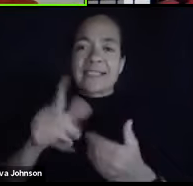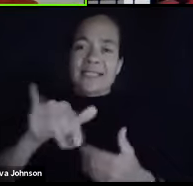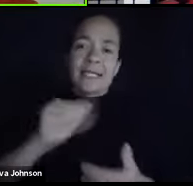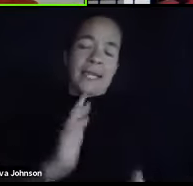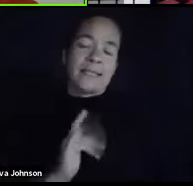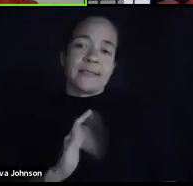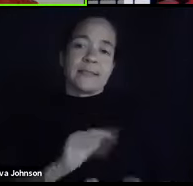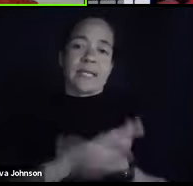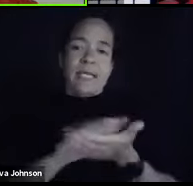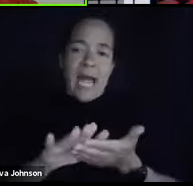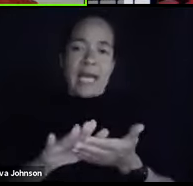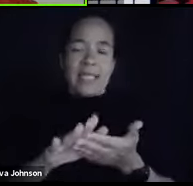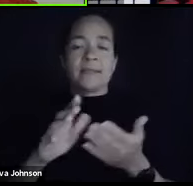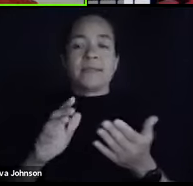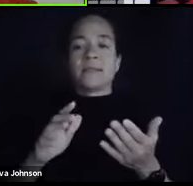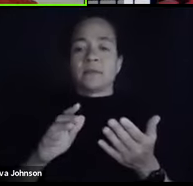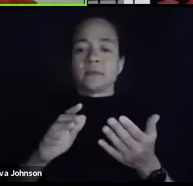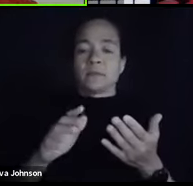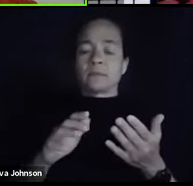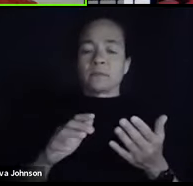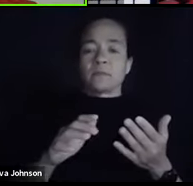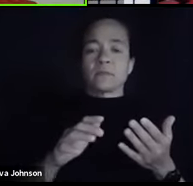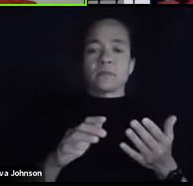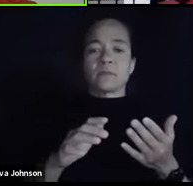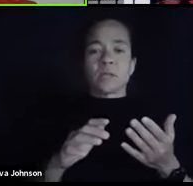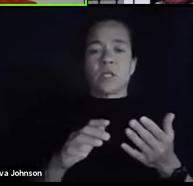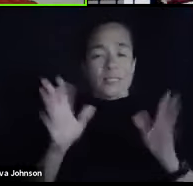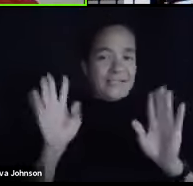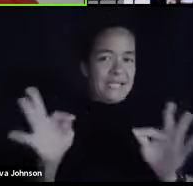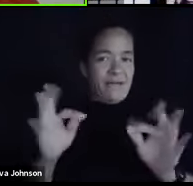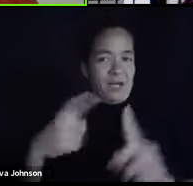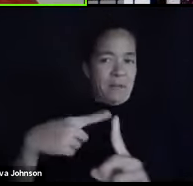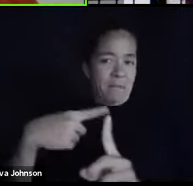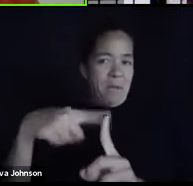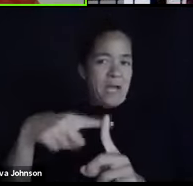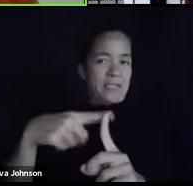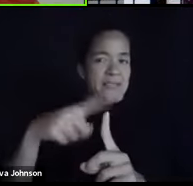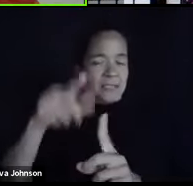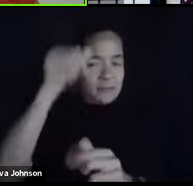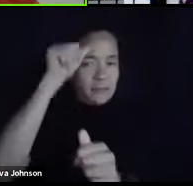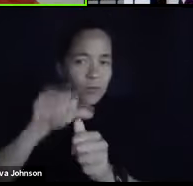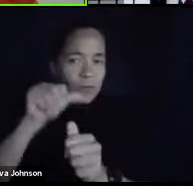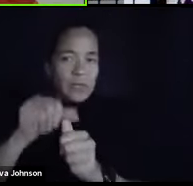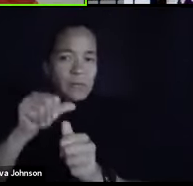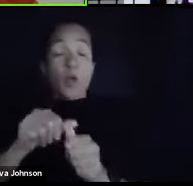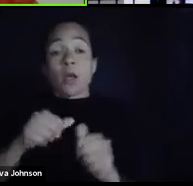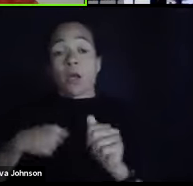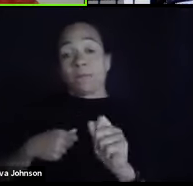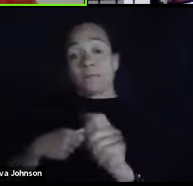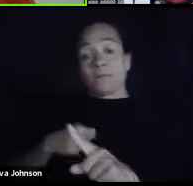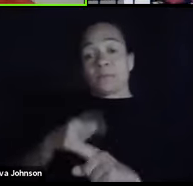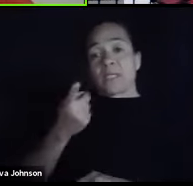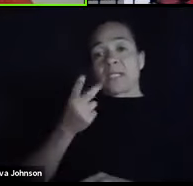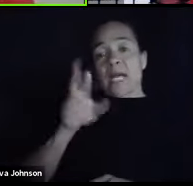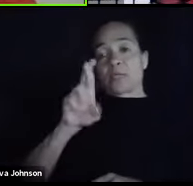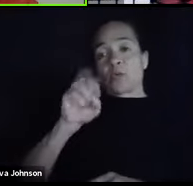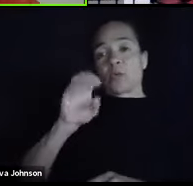definitely some good things to keep in mind. Dr. Ross, we did have a question from Christopher.